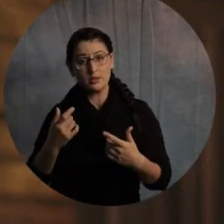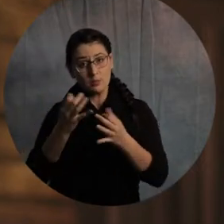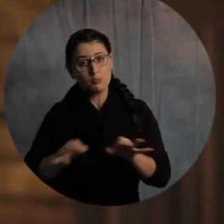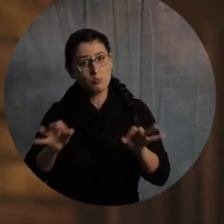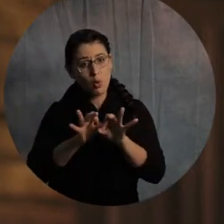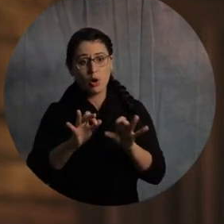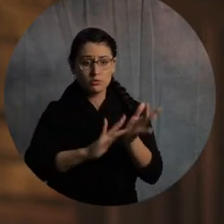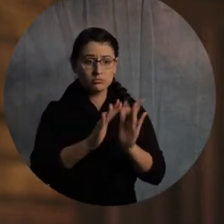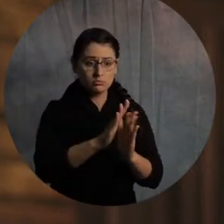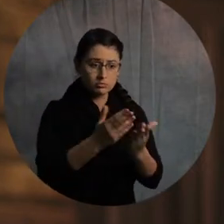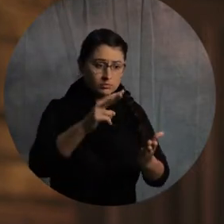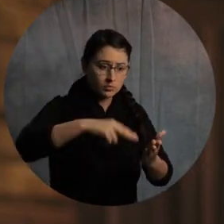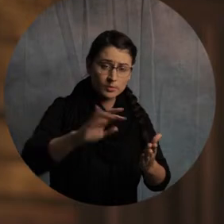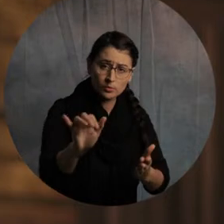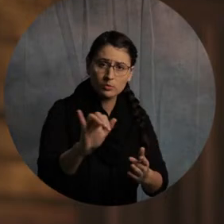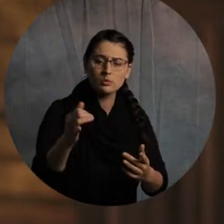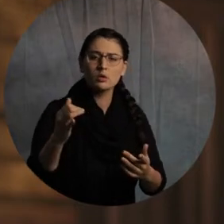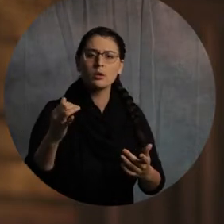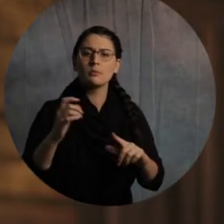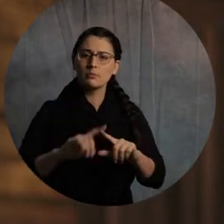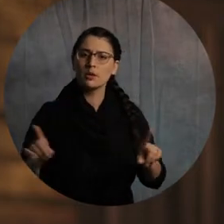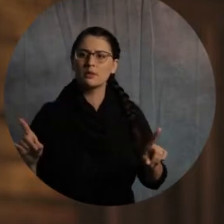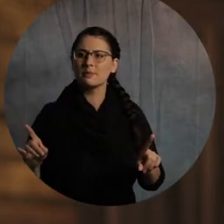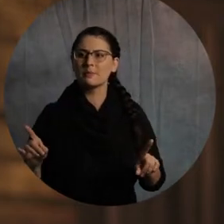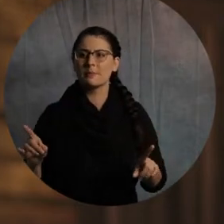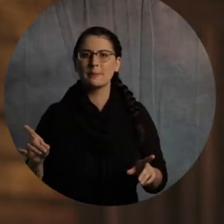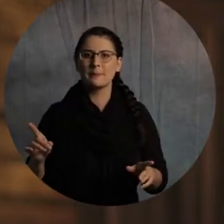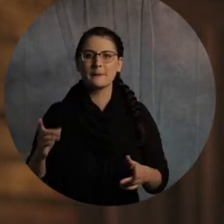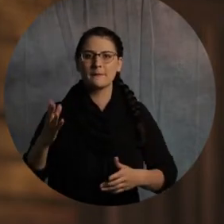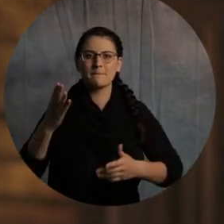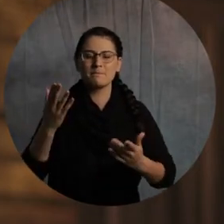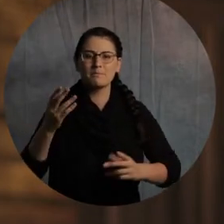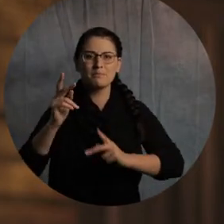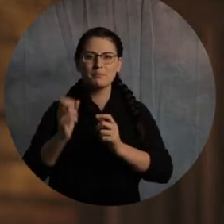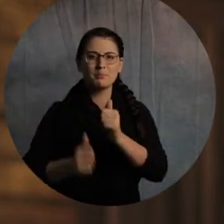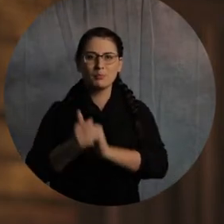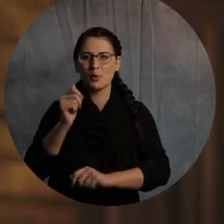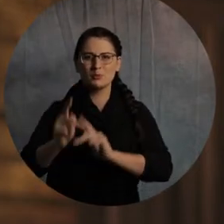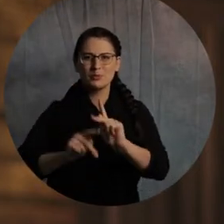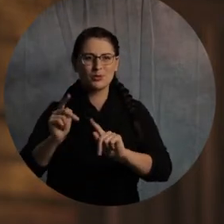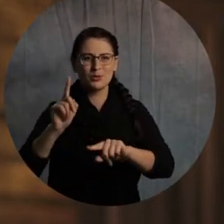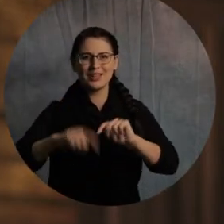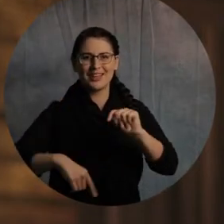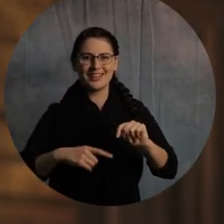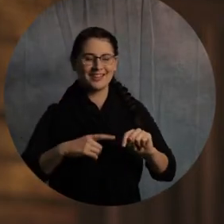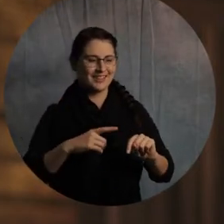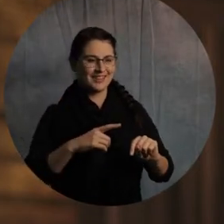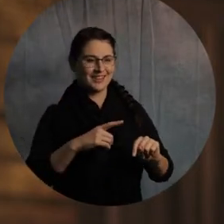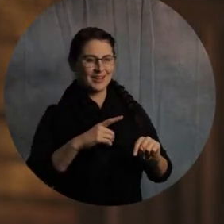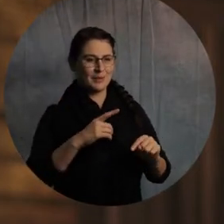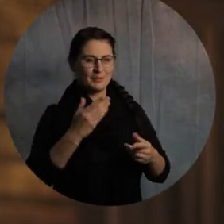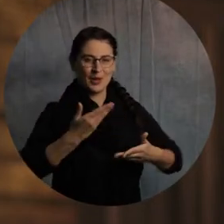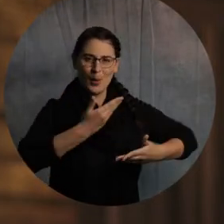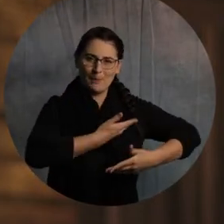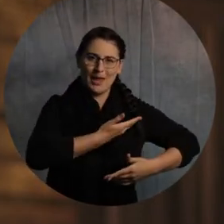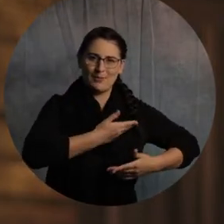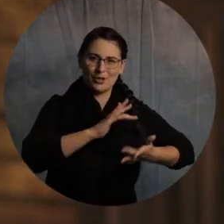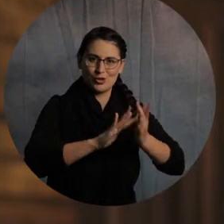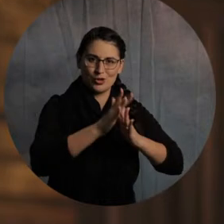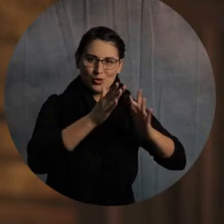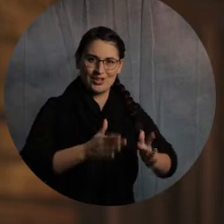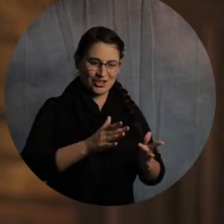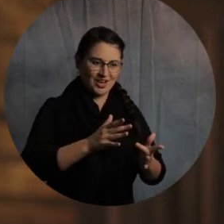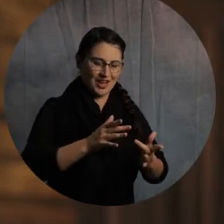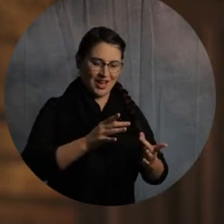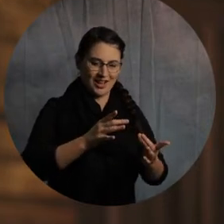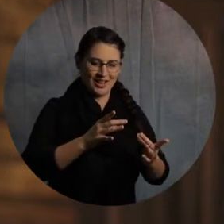But no one moves from, met Jesus last week, to Navy SEAL Christian. I mean, disciples walked around for three years and wouldn't even understand that he